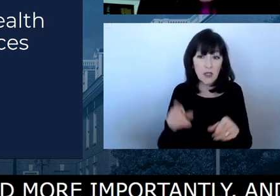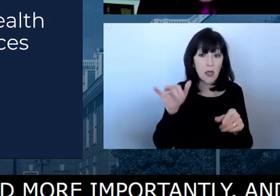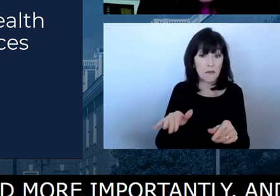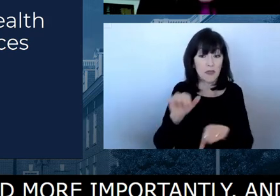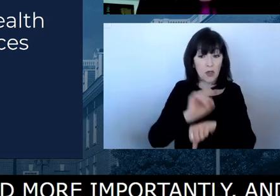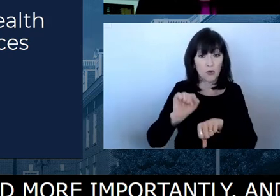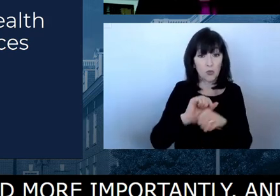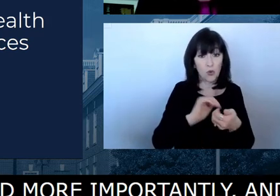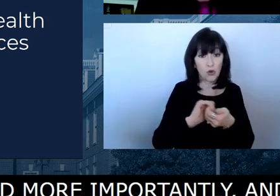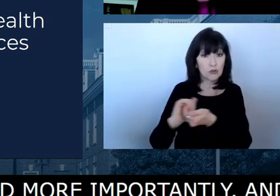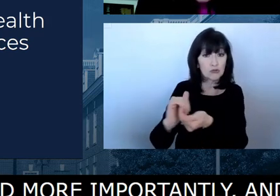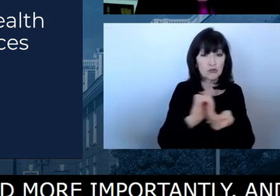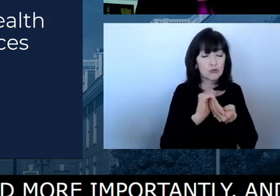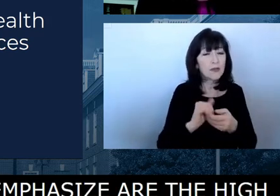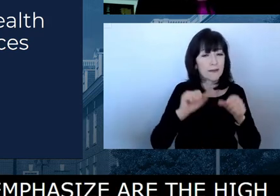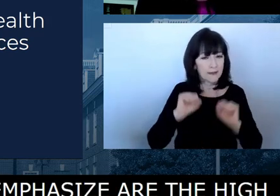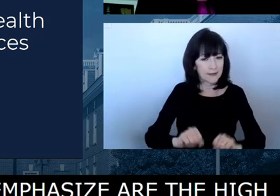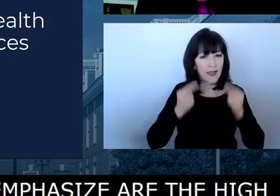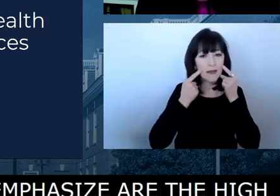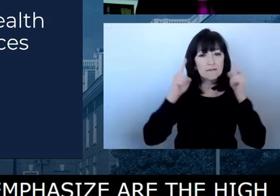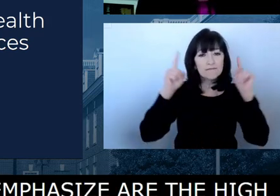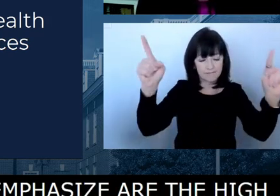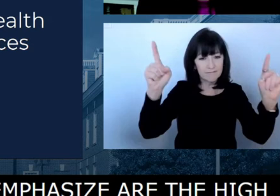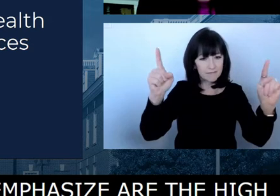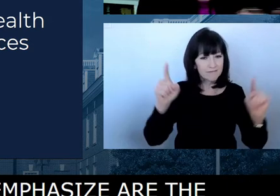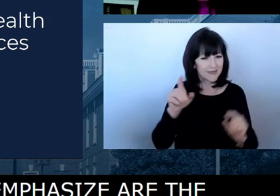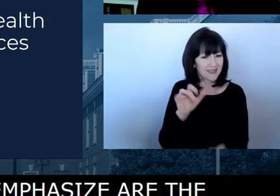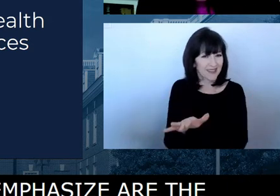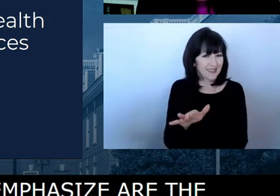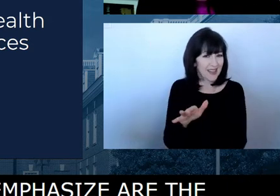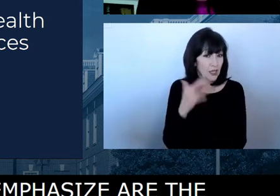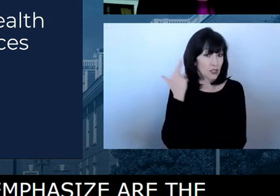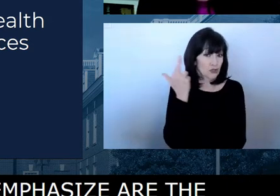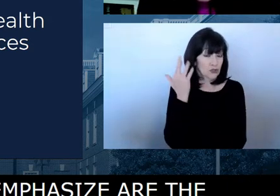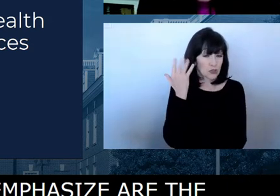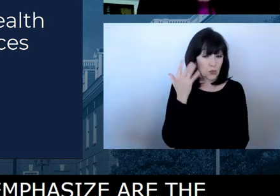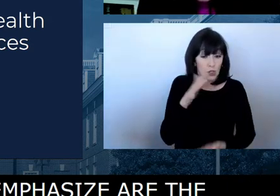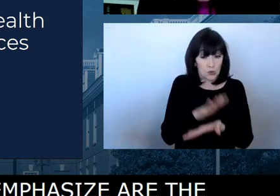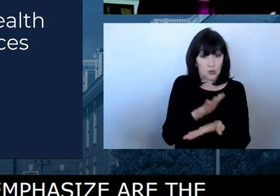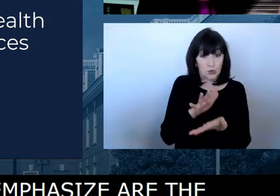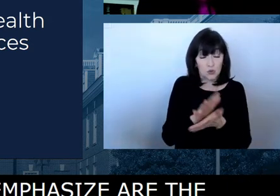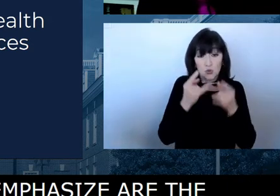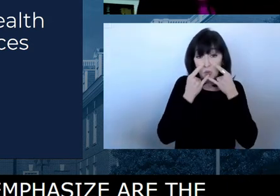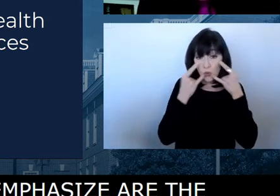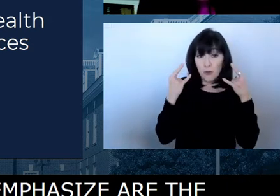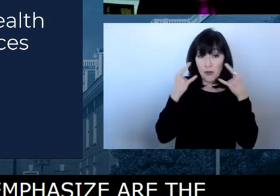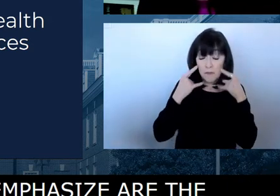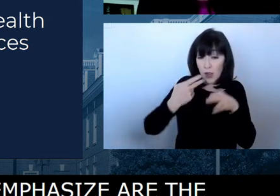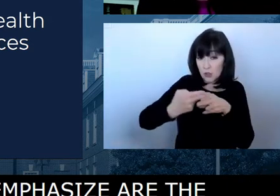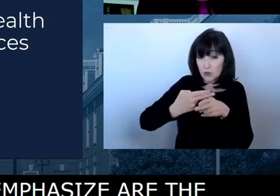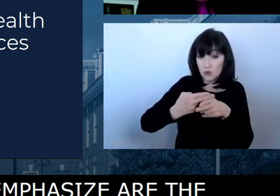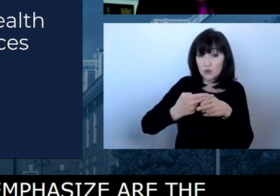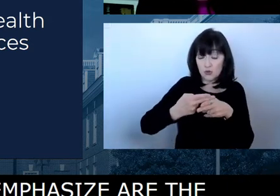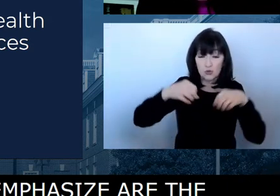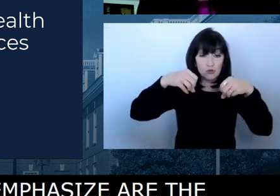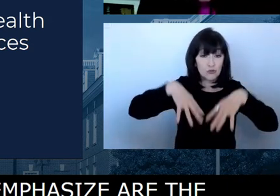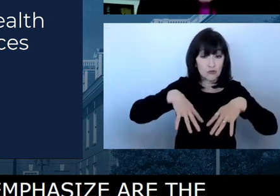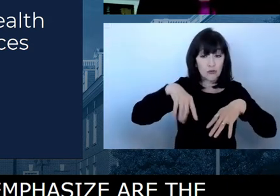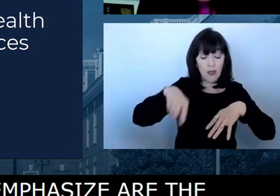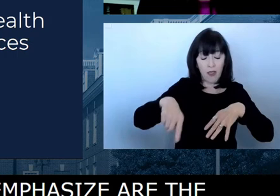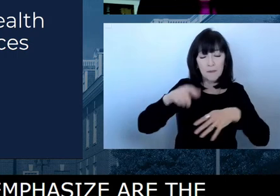it's frankly one of the reasons why the school mask mandate is set to expire later in March